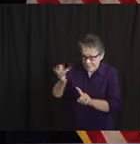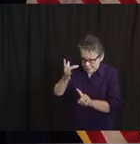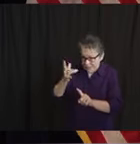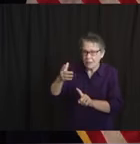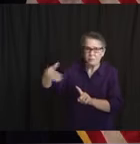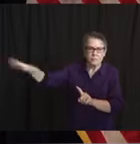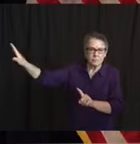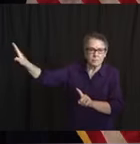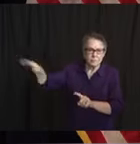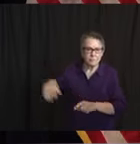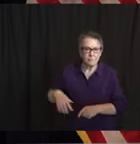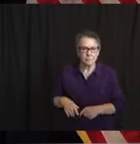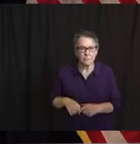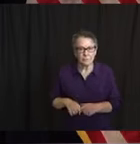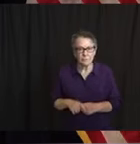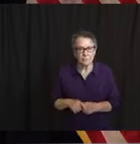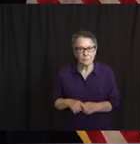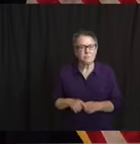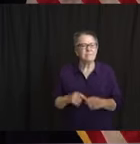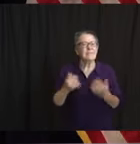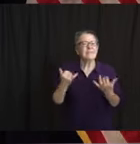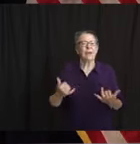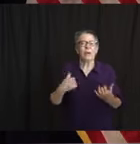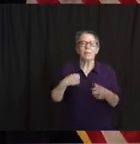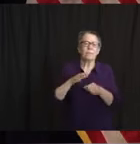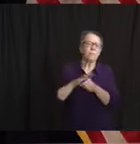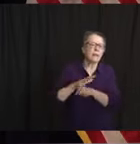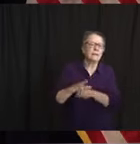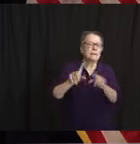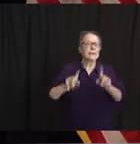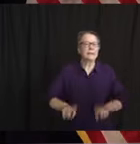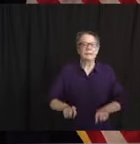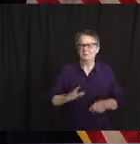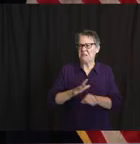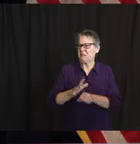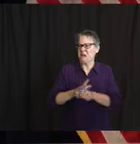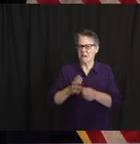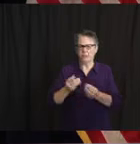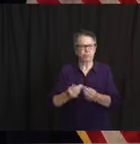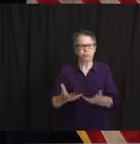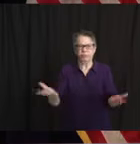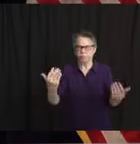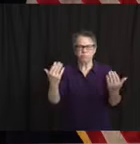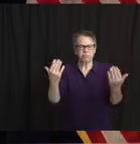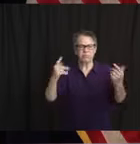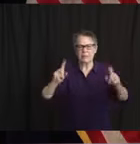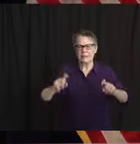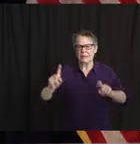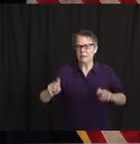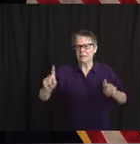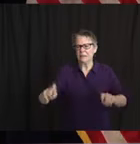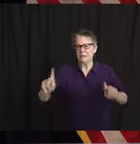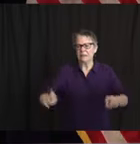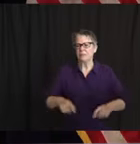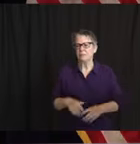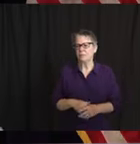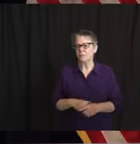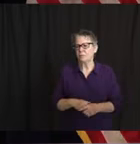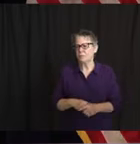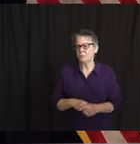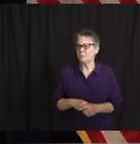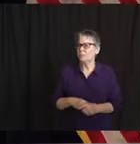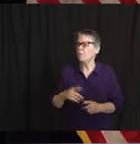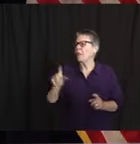I can't hear you. Sorry. I believe there was a requirement in a bill you recently signed that required that information to be posted online. Okay.